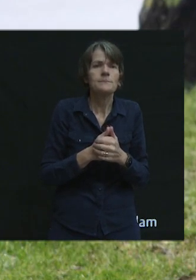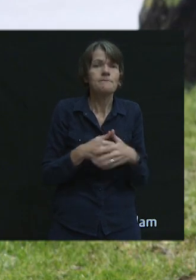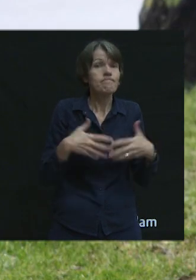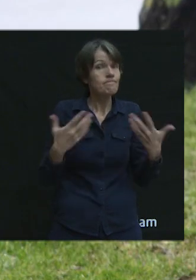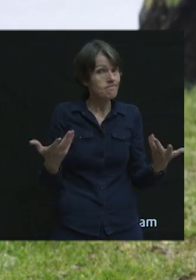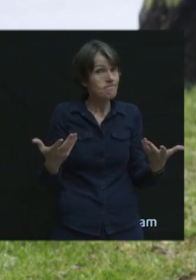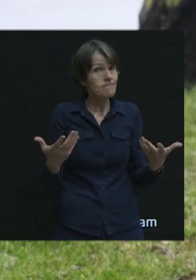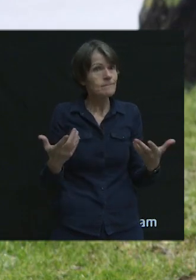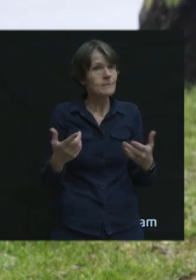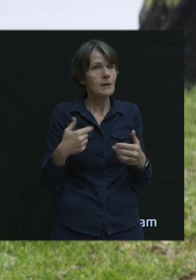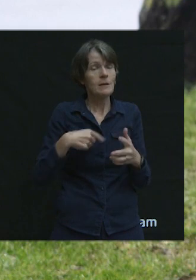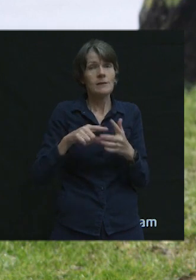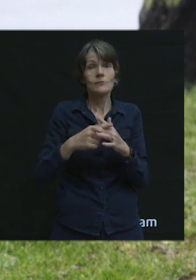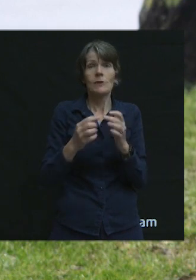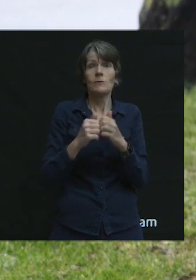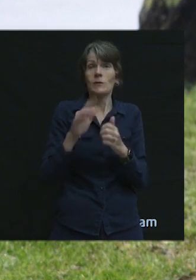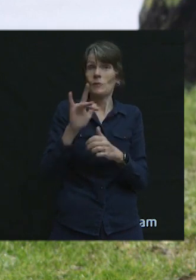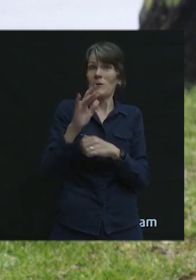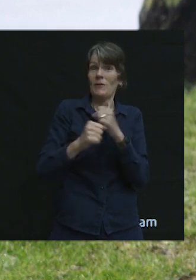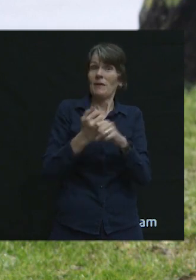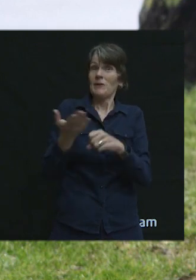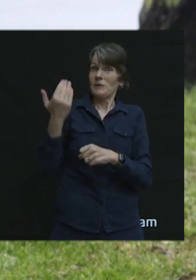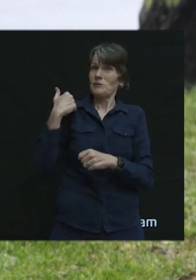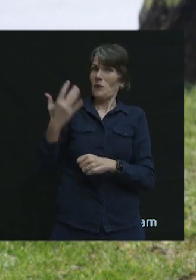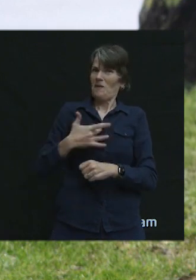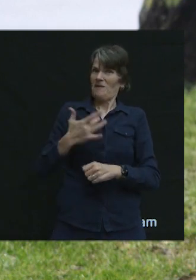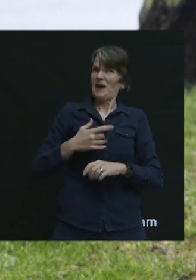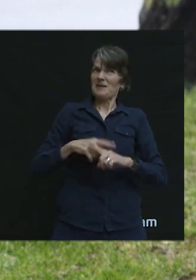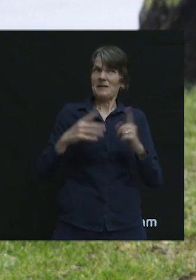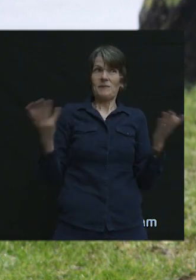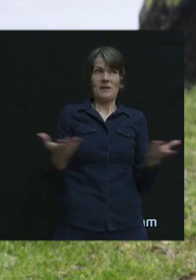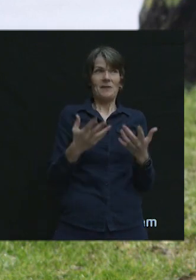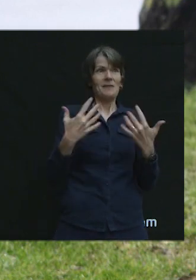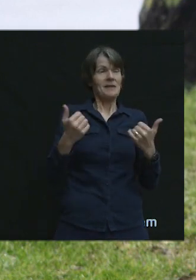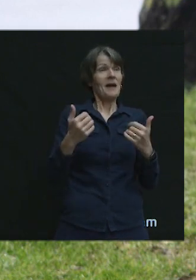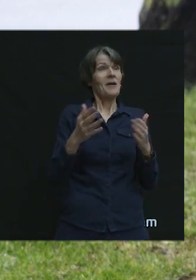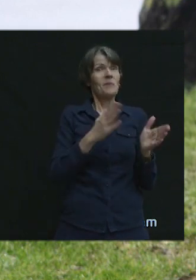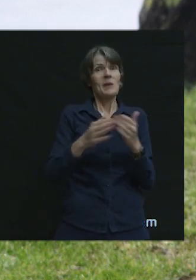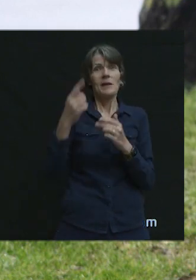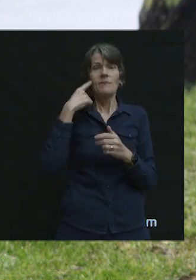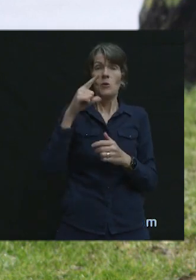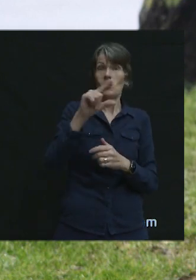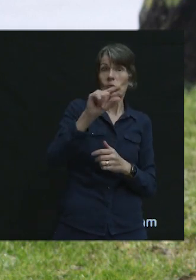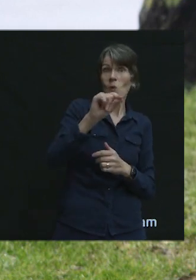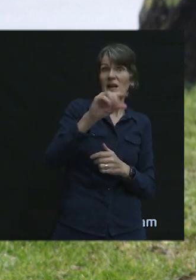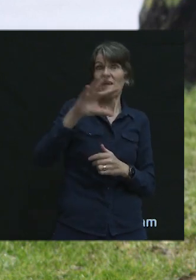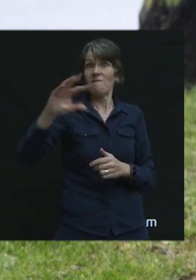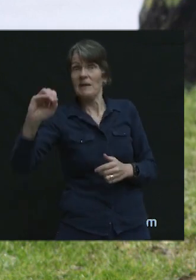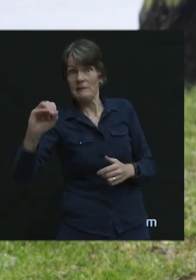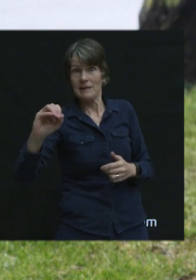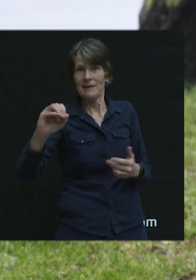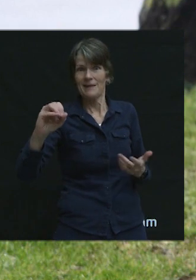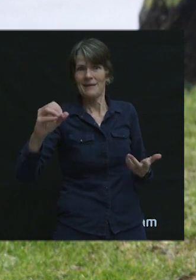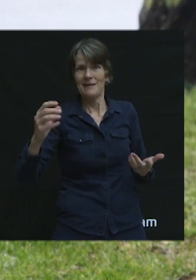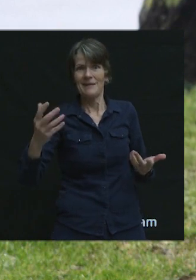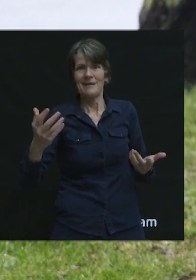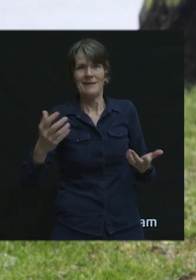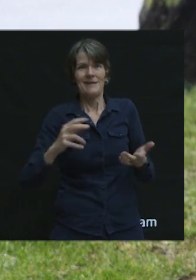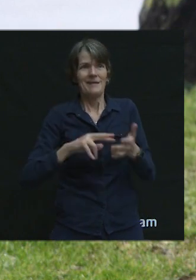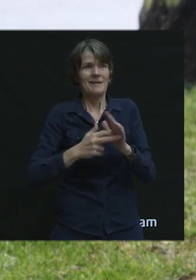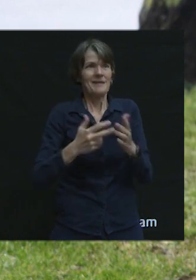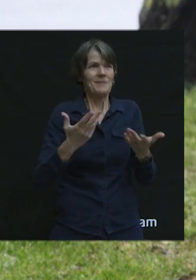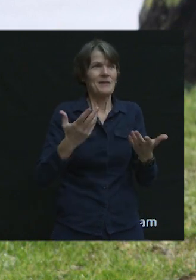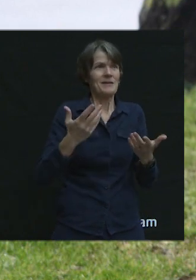So I started with 25 years ago, it felt really different here. Right now we're planning for 2050, and kids like these will be adults in 2050,